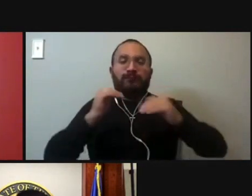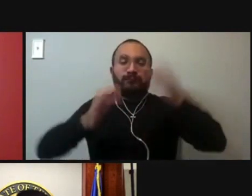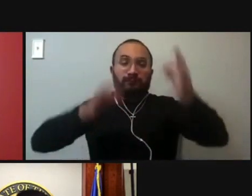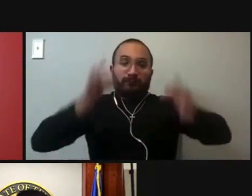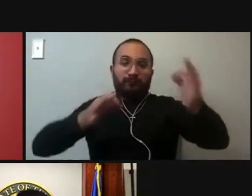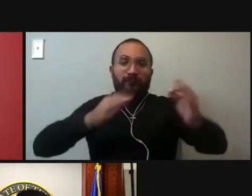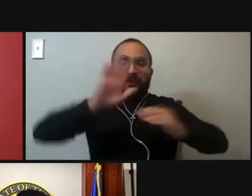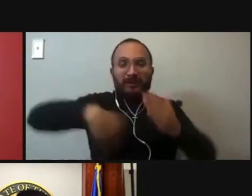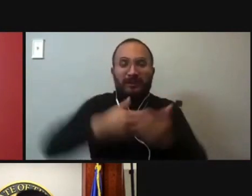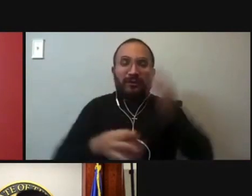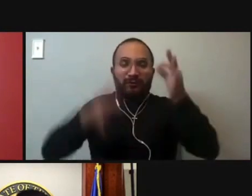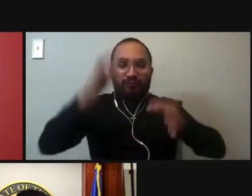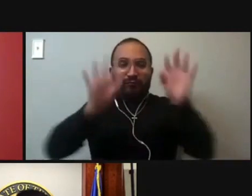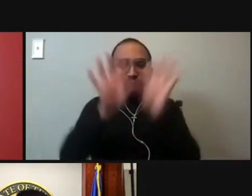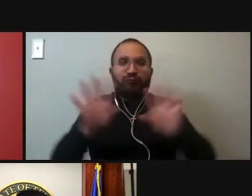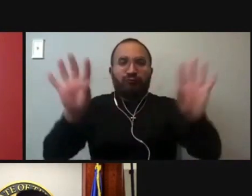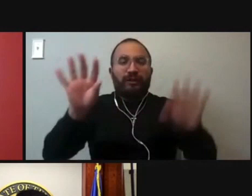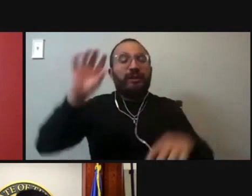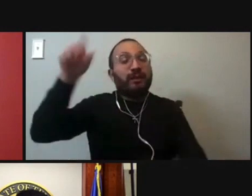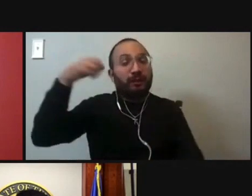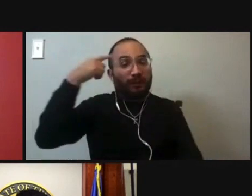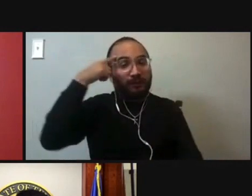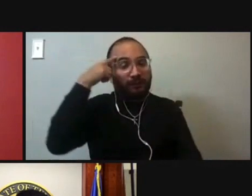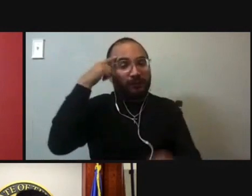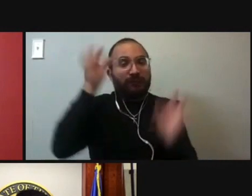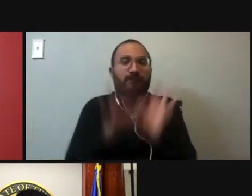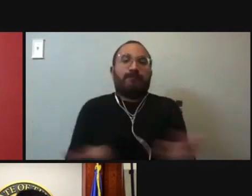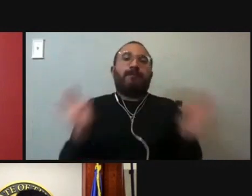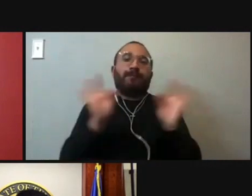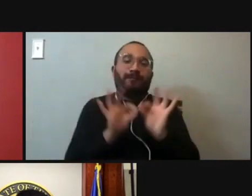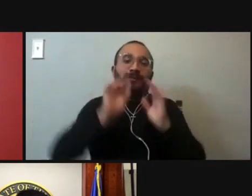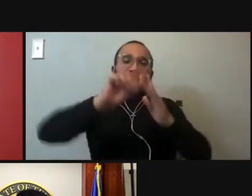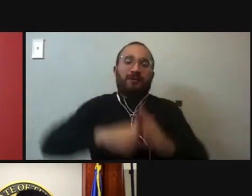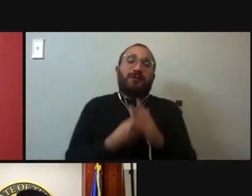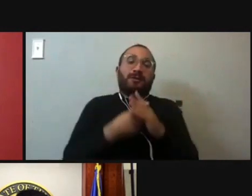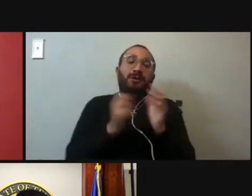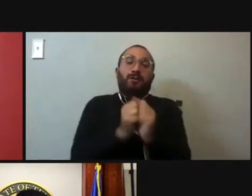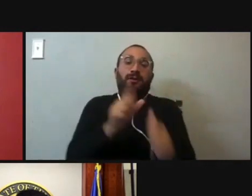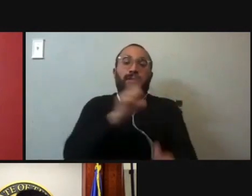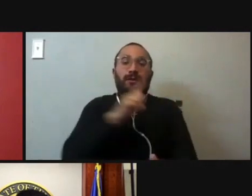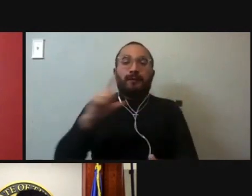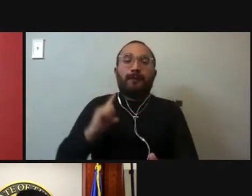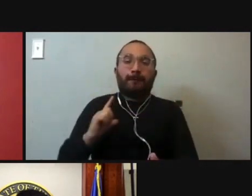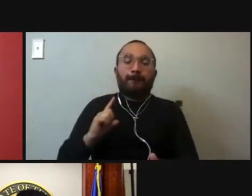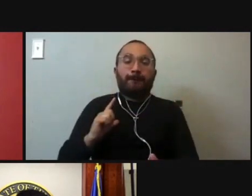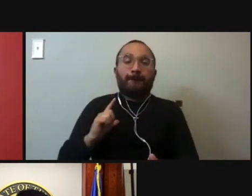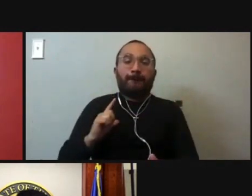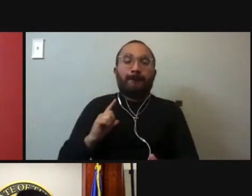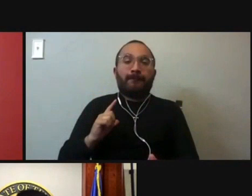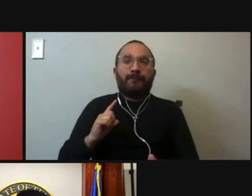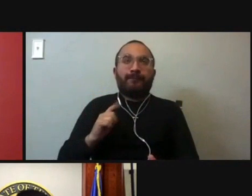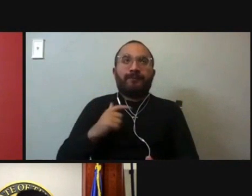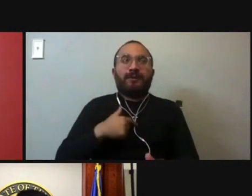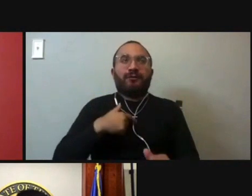branch of government. And so it's a real opportunity from the very beginning with the legislature, I would deliver the state of